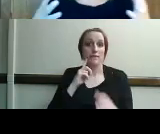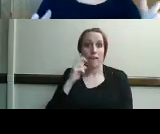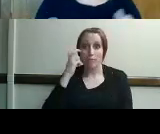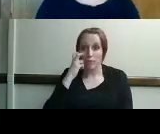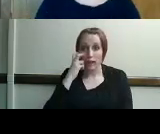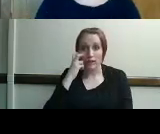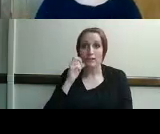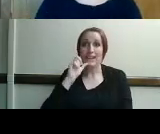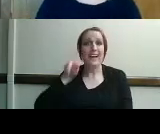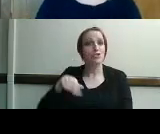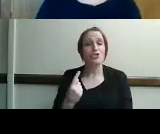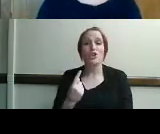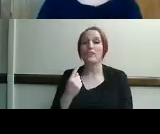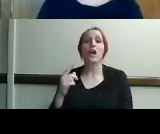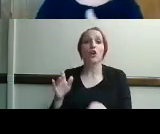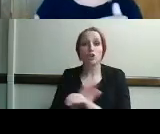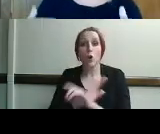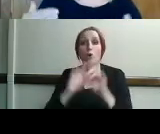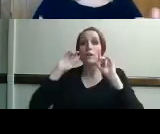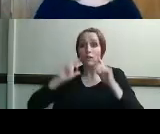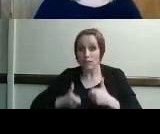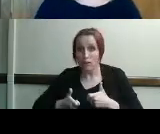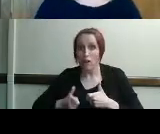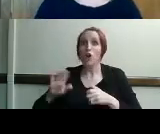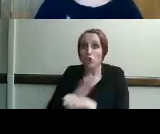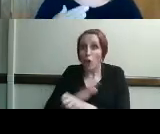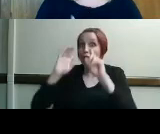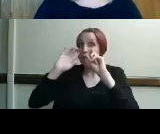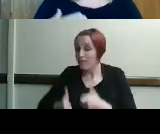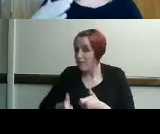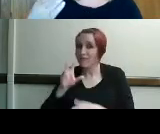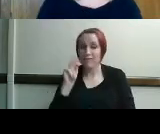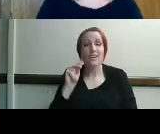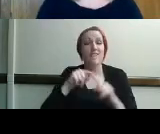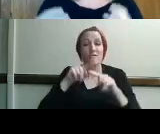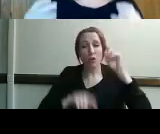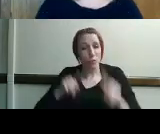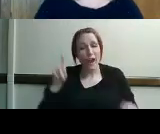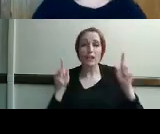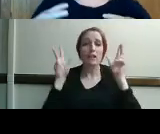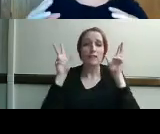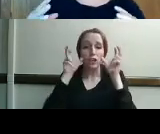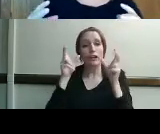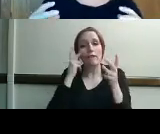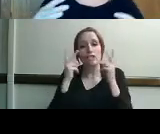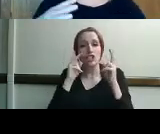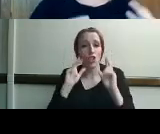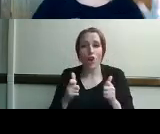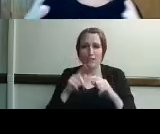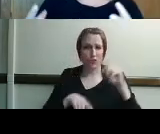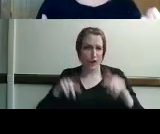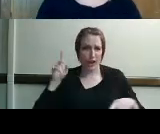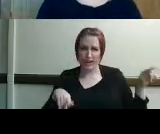keller deaf line we are talking about a variety of different hearing and vision loss um